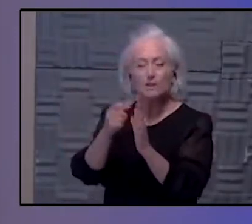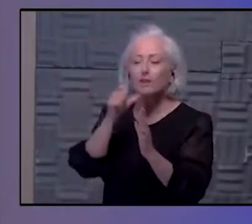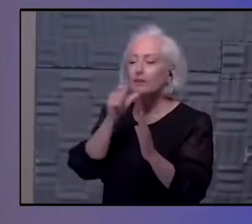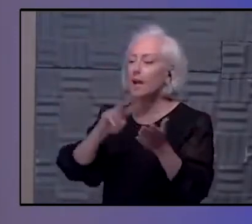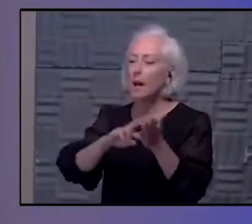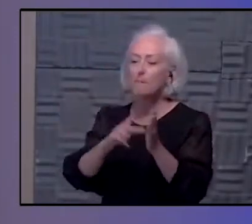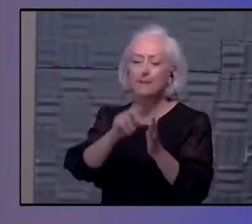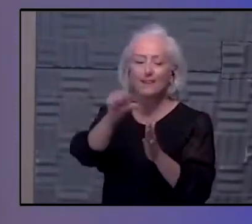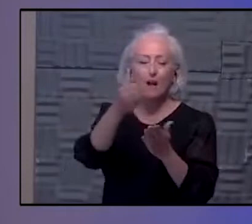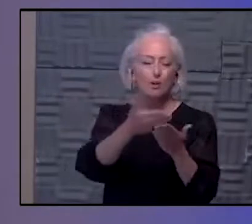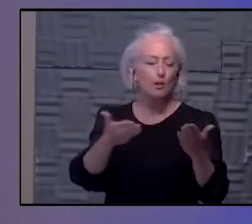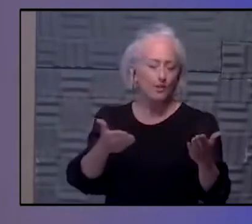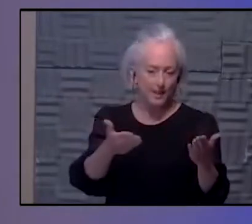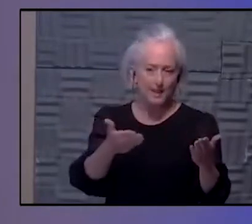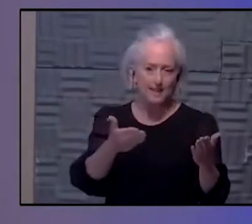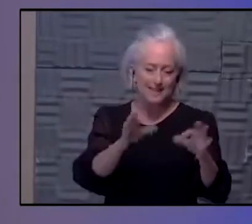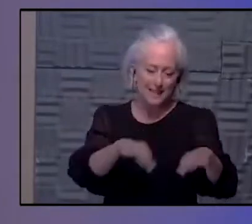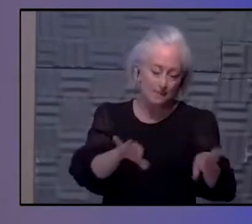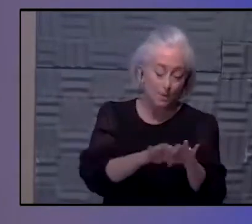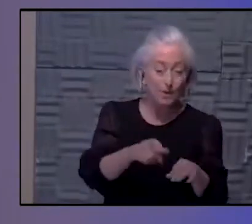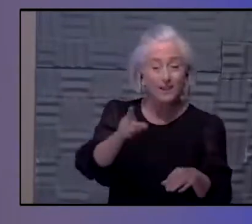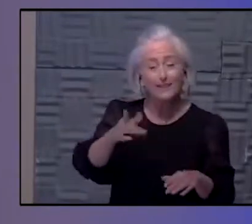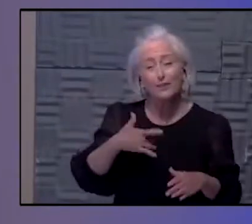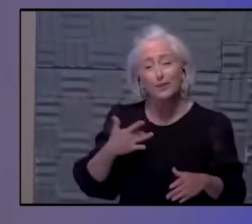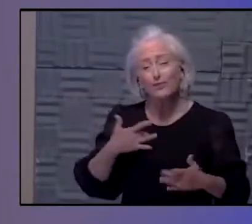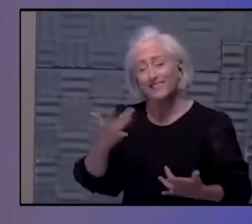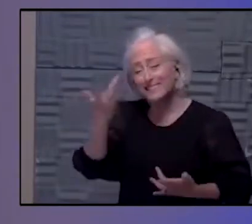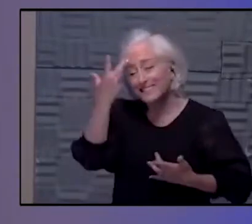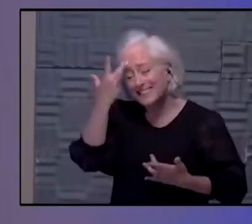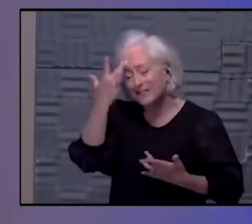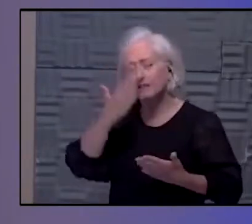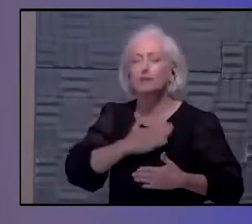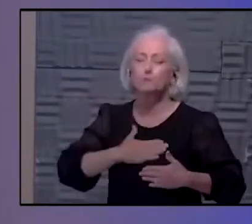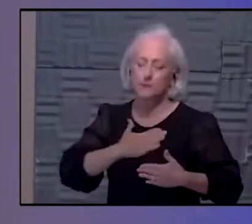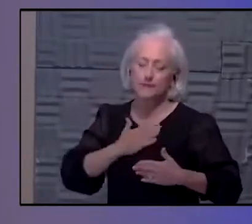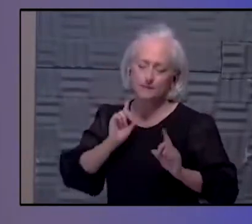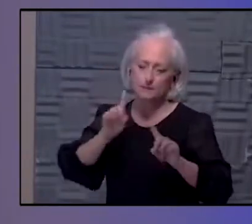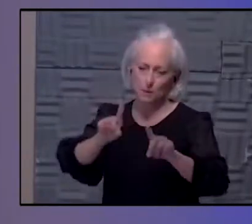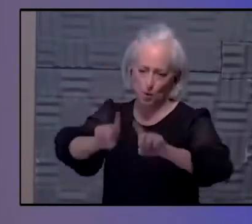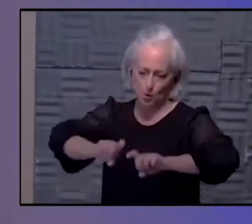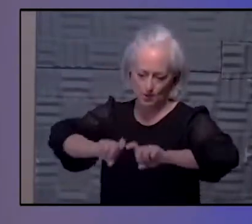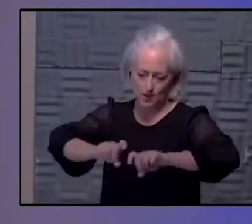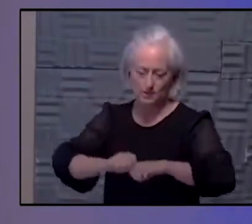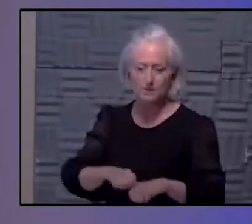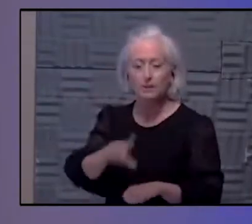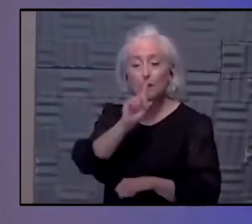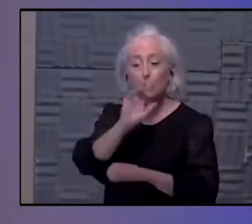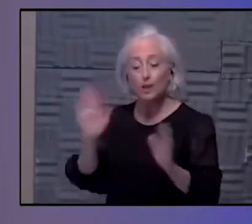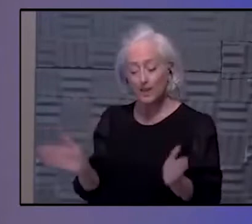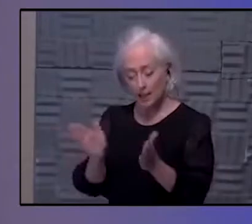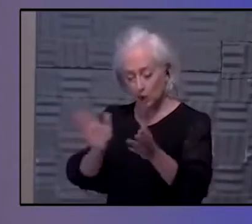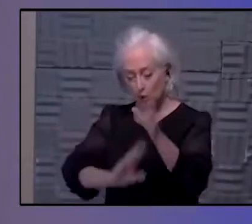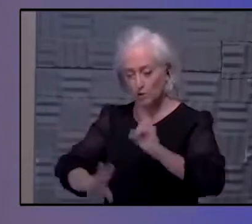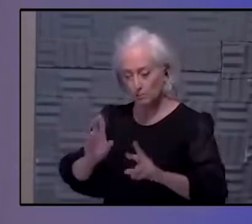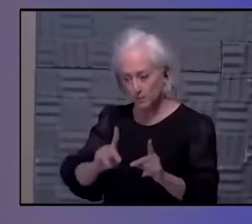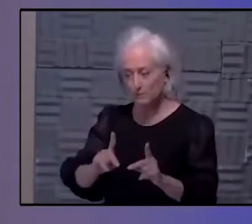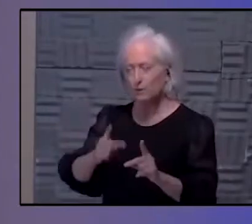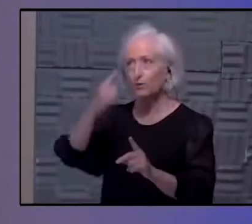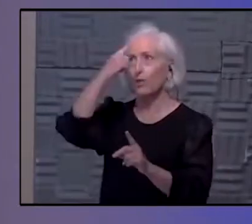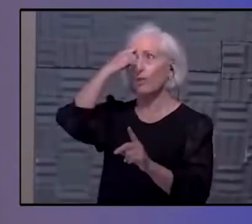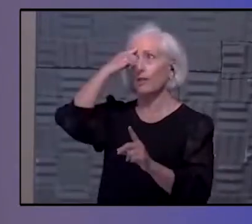important. If you have symptoms, please get tested. We are really encouraging people to consider that spectrum